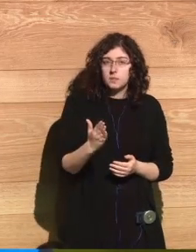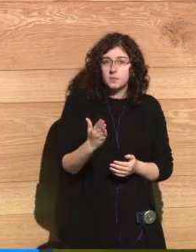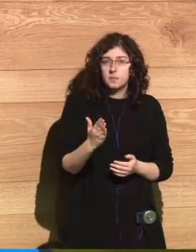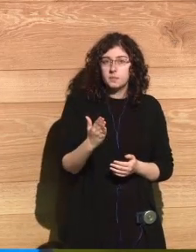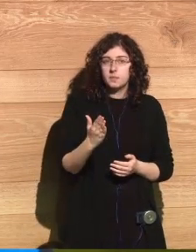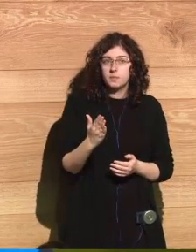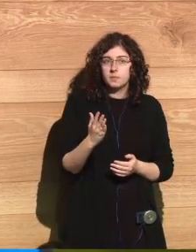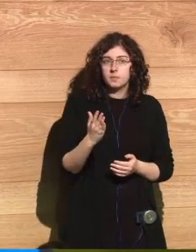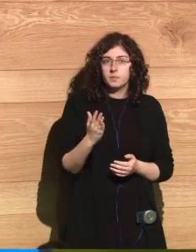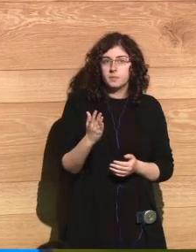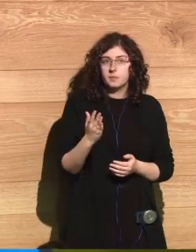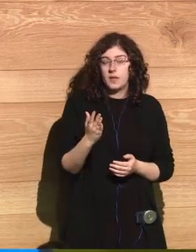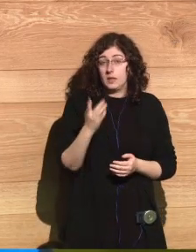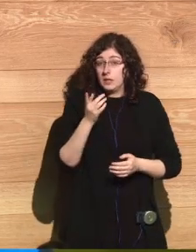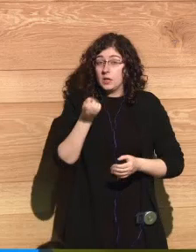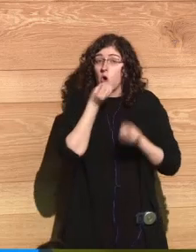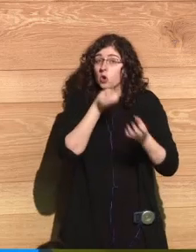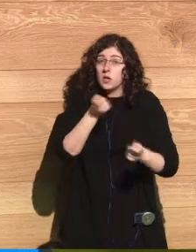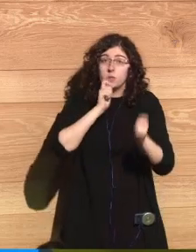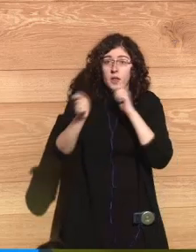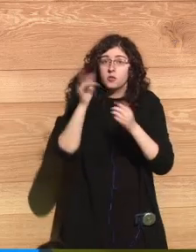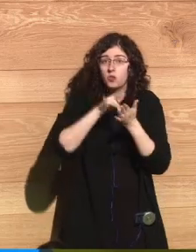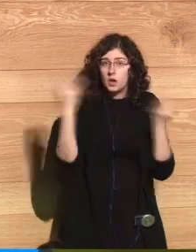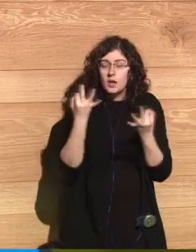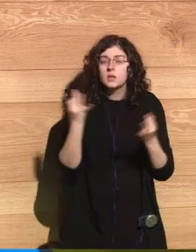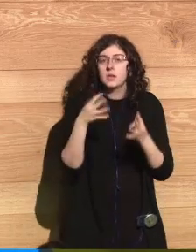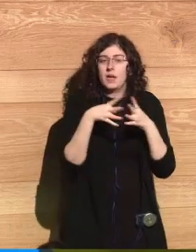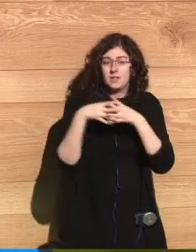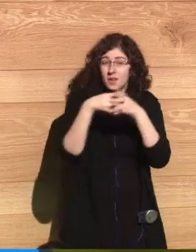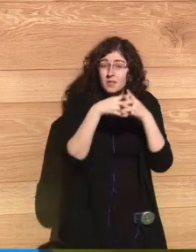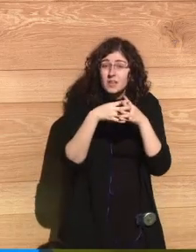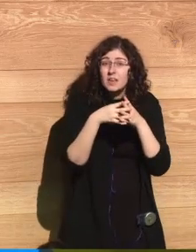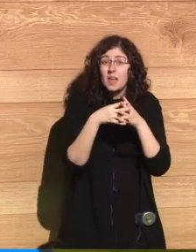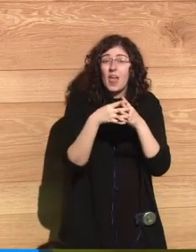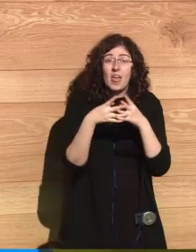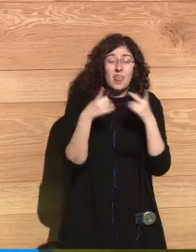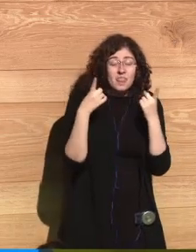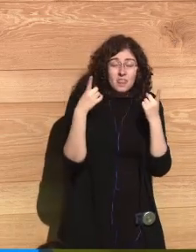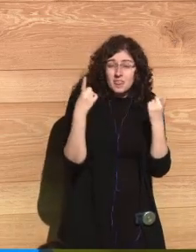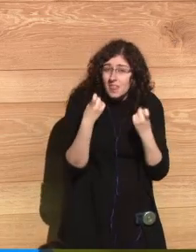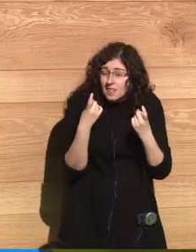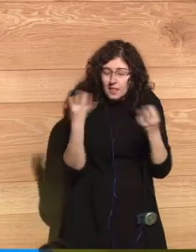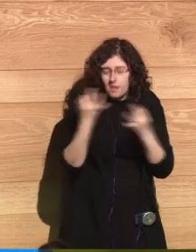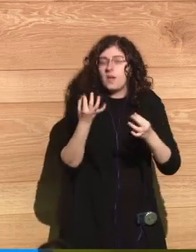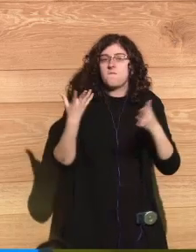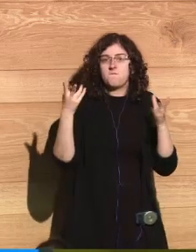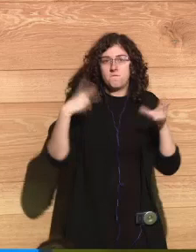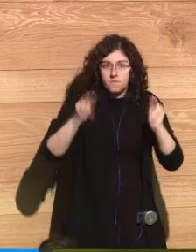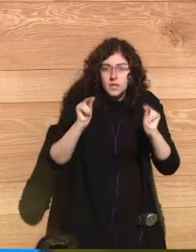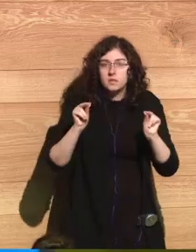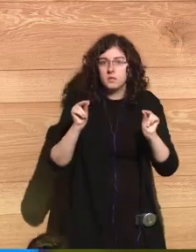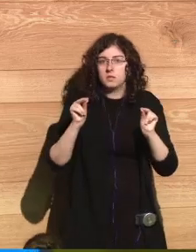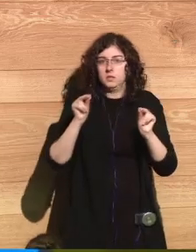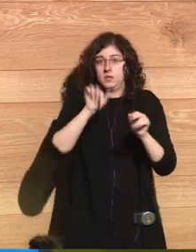testing, have to stop producing more. The Hiroshima and Nagasaki was bad enough. But now,